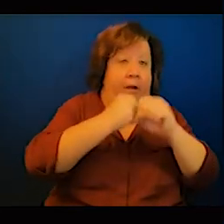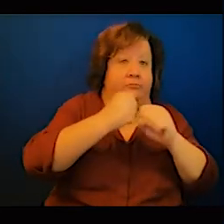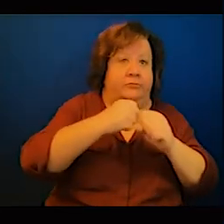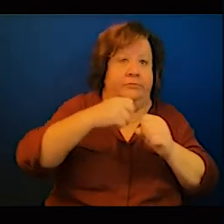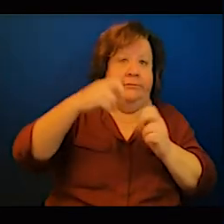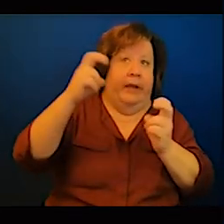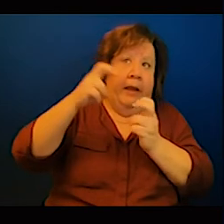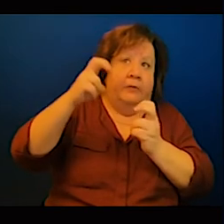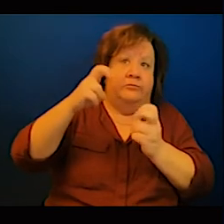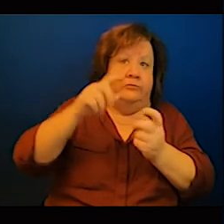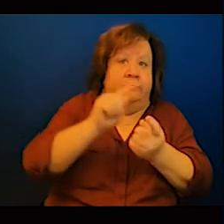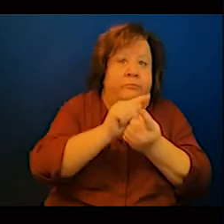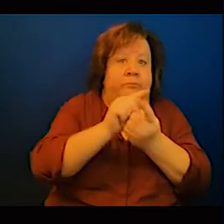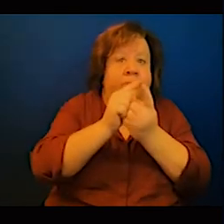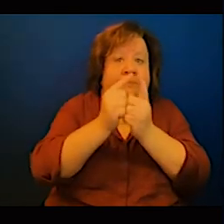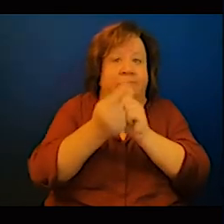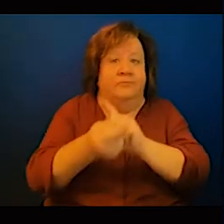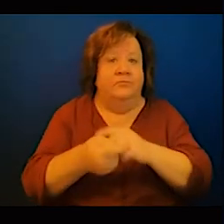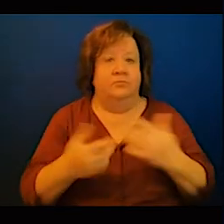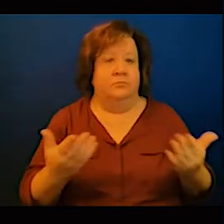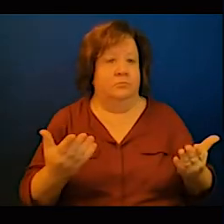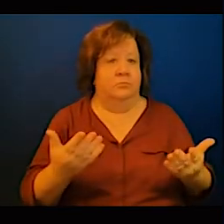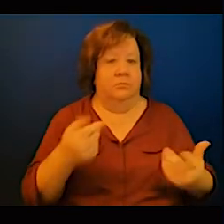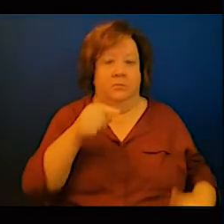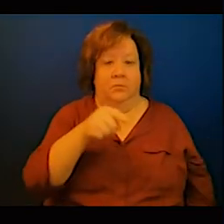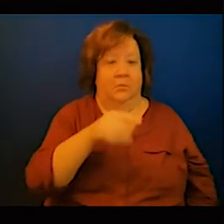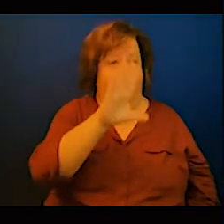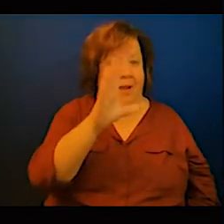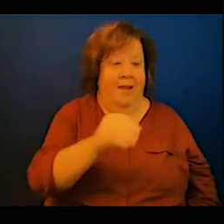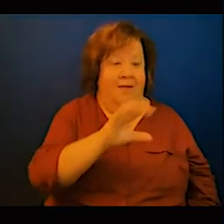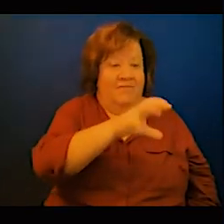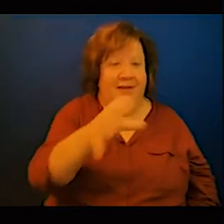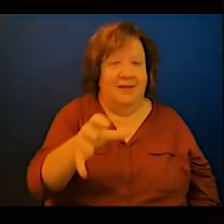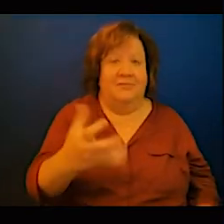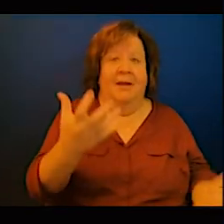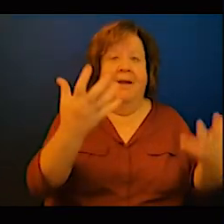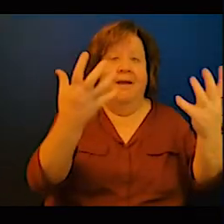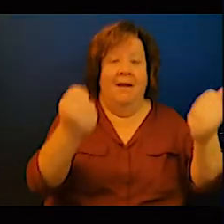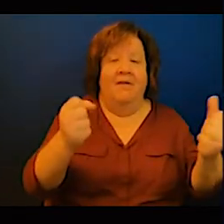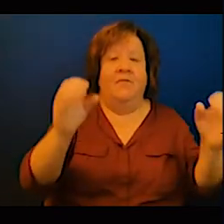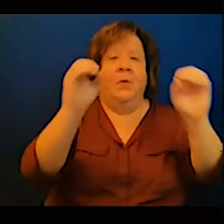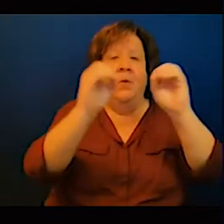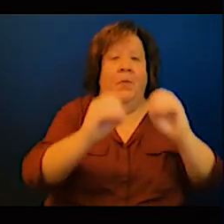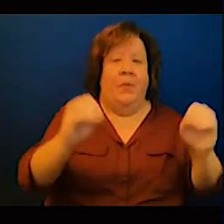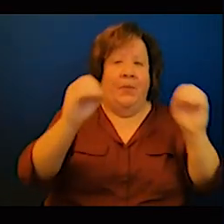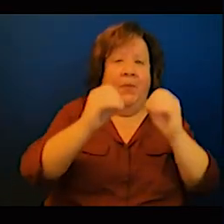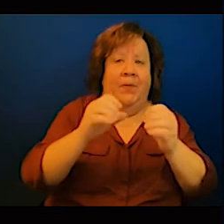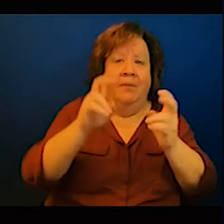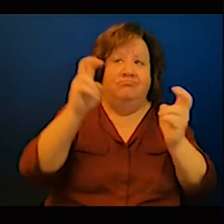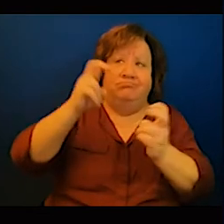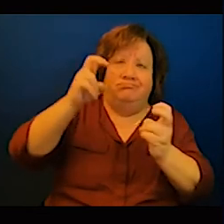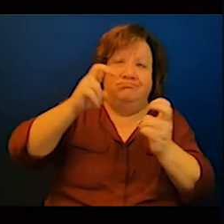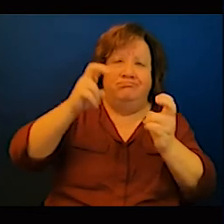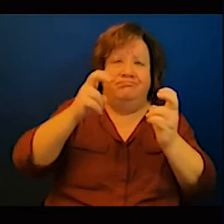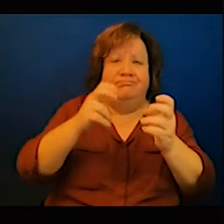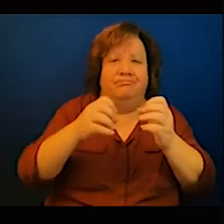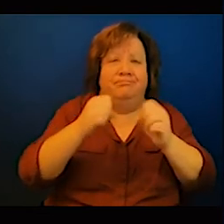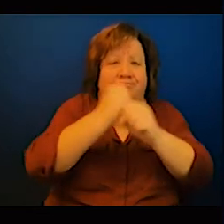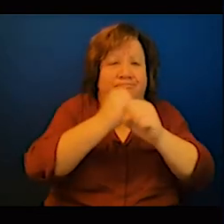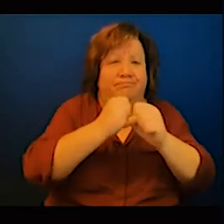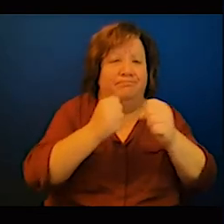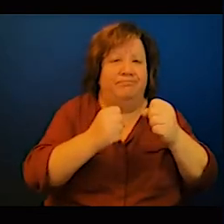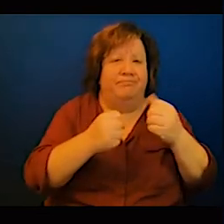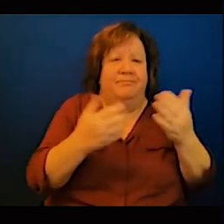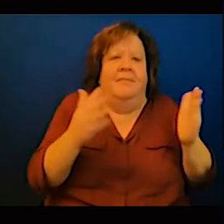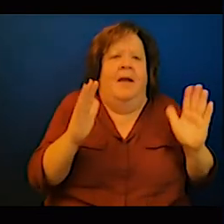the basis for research research which is relevant for our countries and where we can produce resources